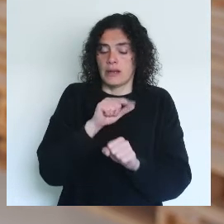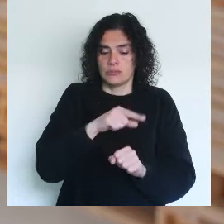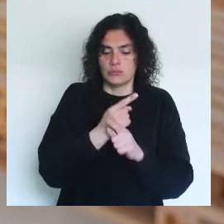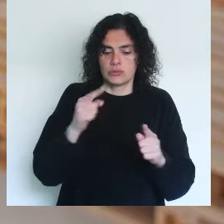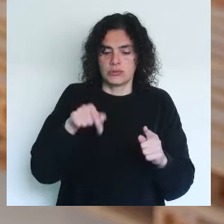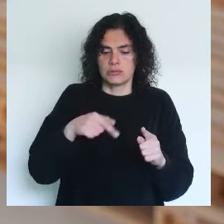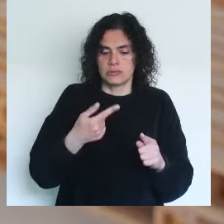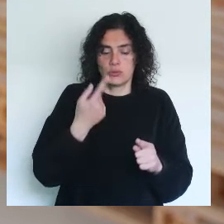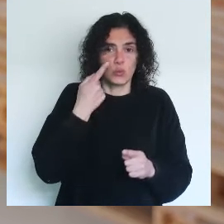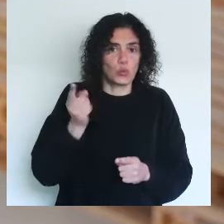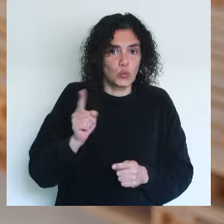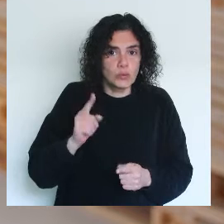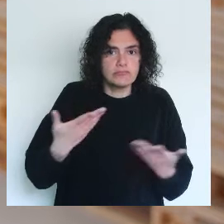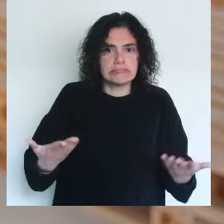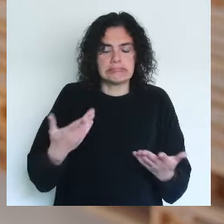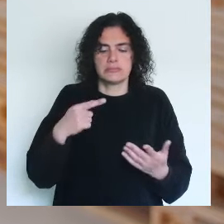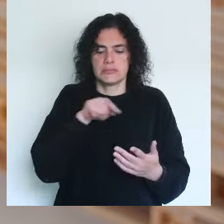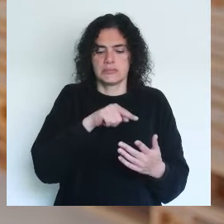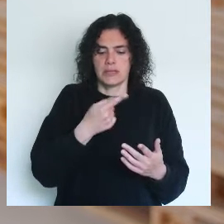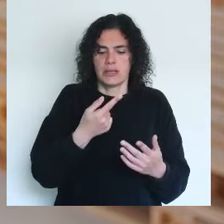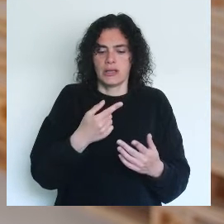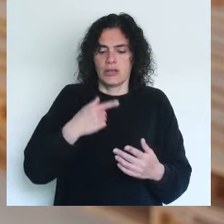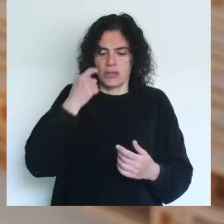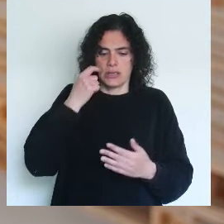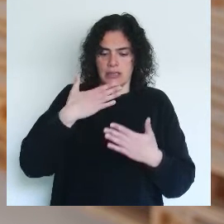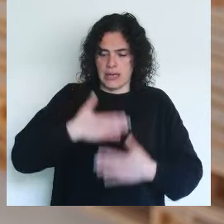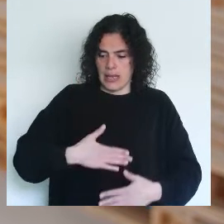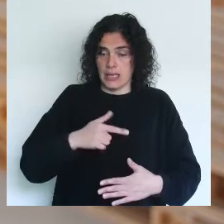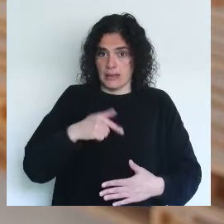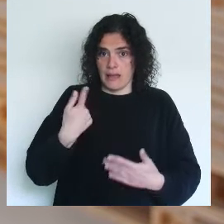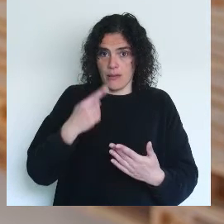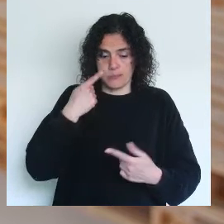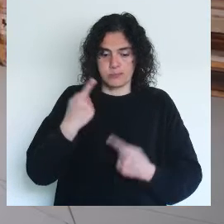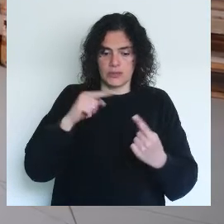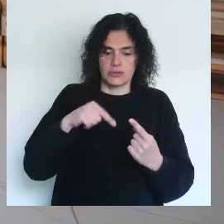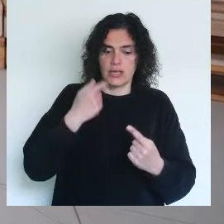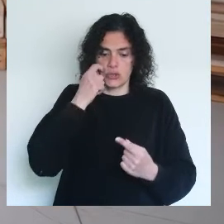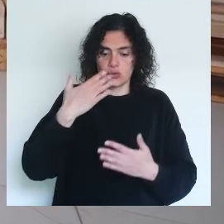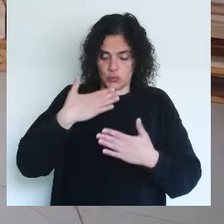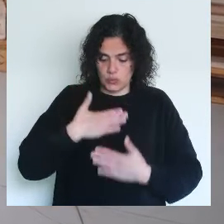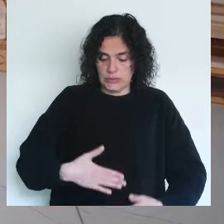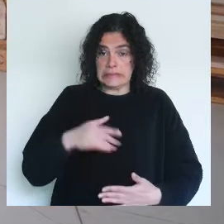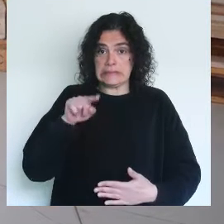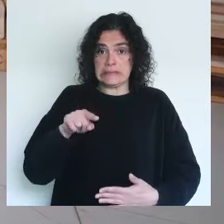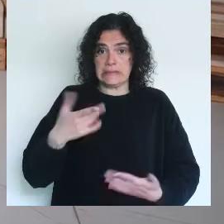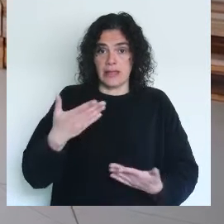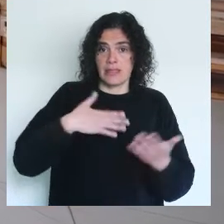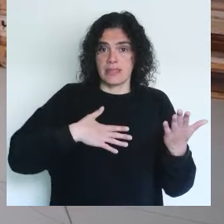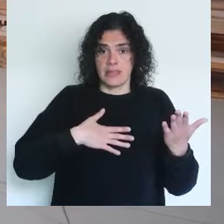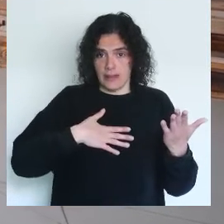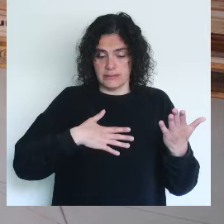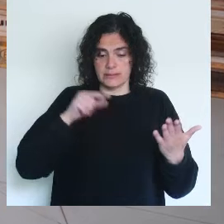word, because inconnu, unknown, ends with nu, naked. So, the nakedness of